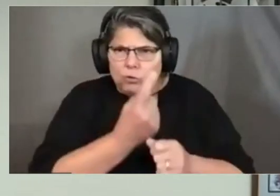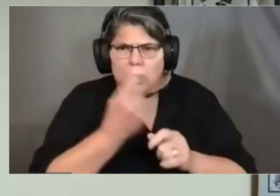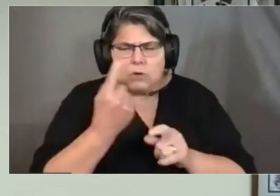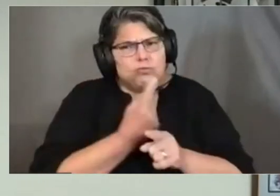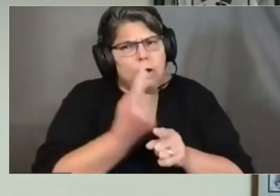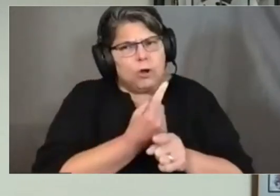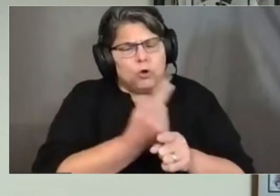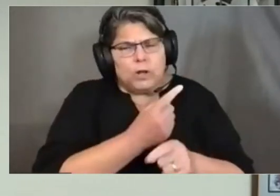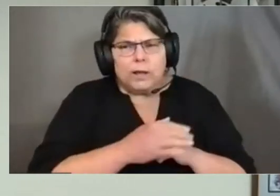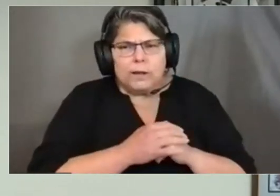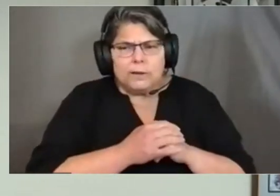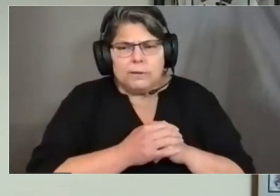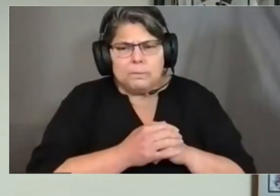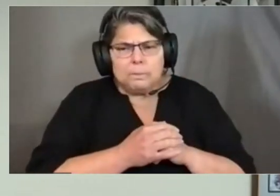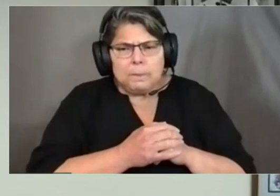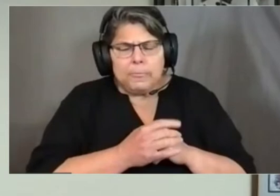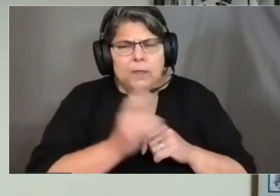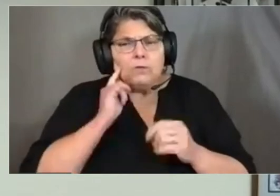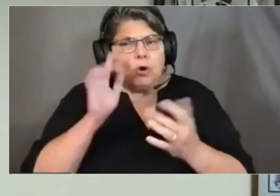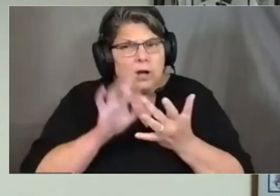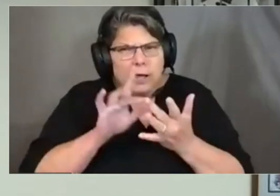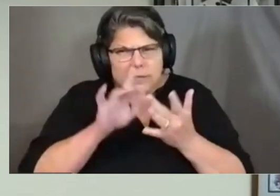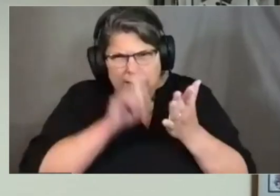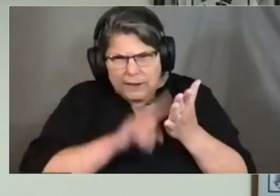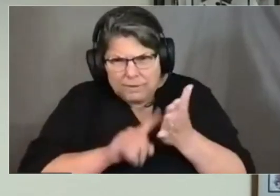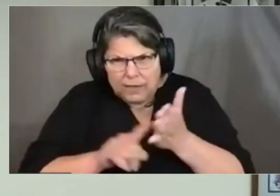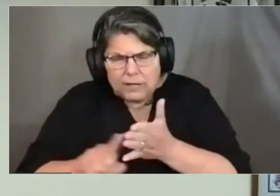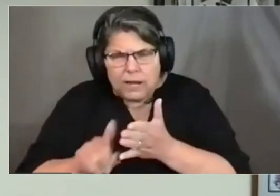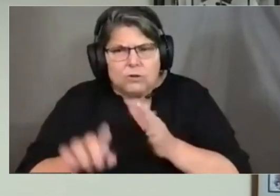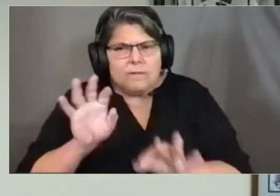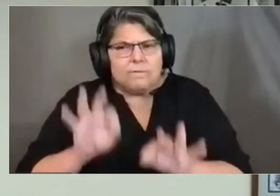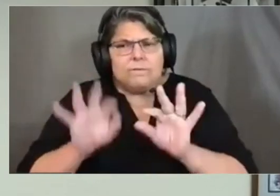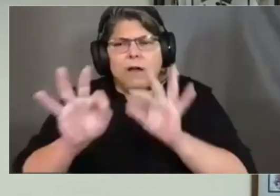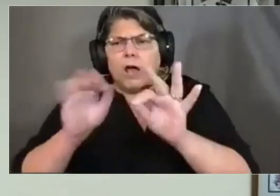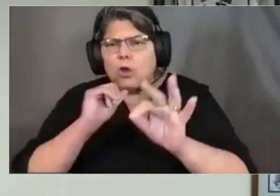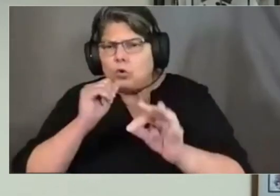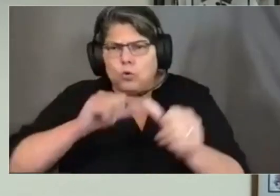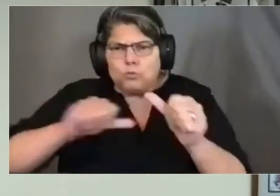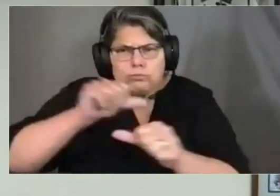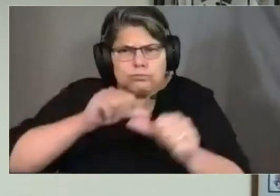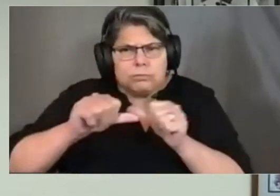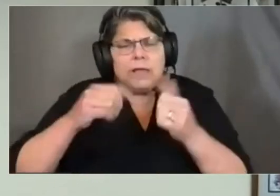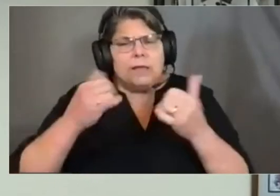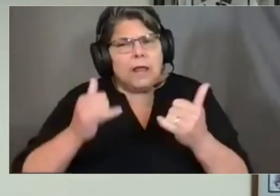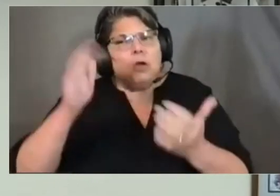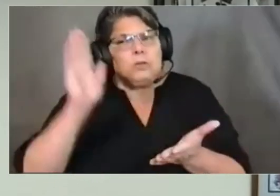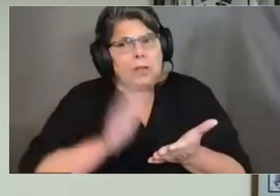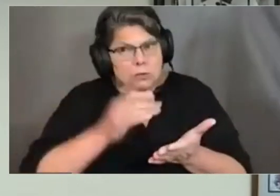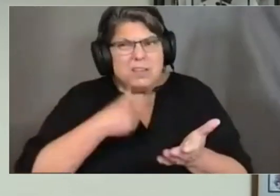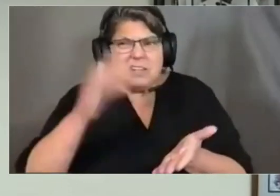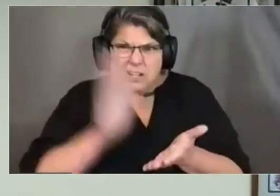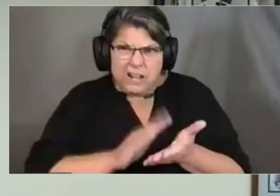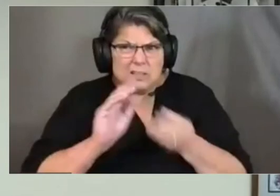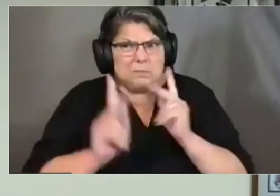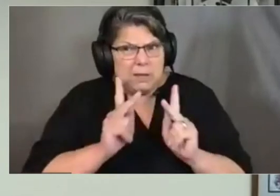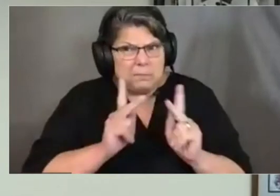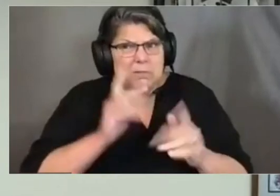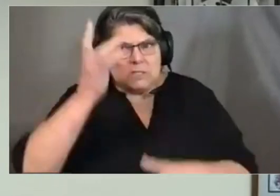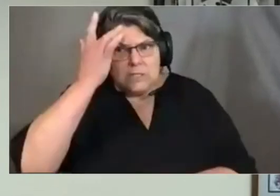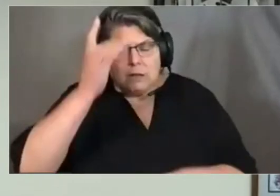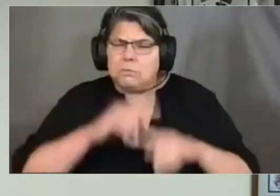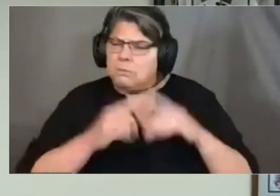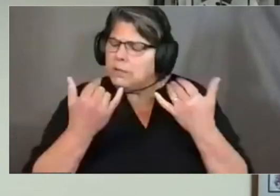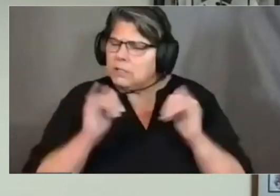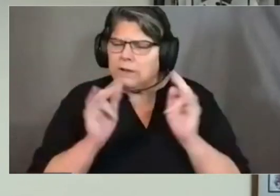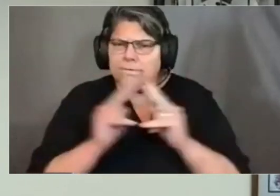of contact investigation and contact tracing, this has slowed down with less cases, but it is just as important as earlier.